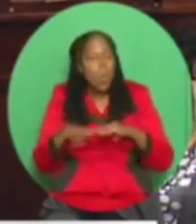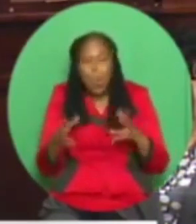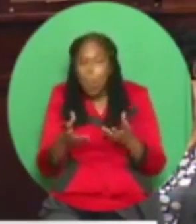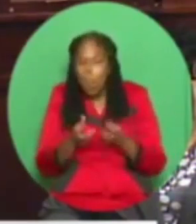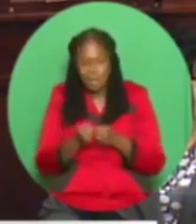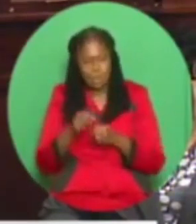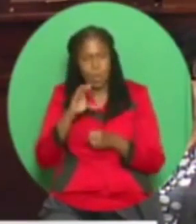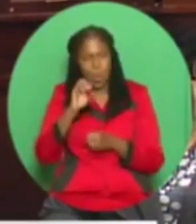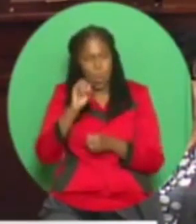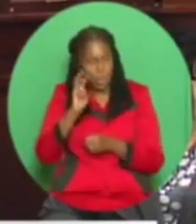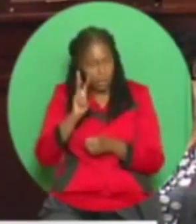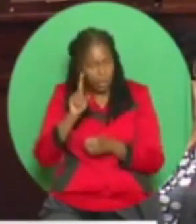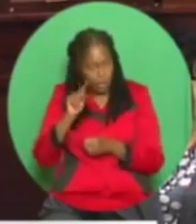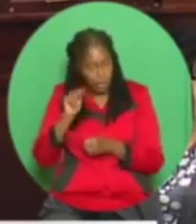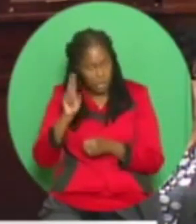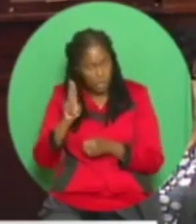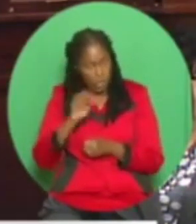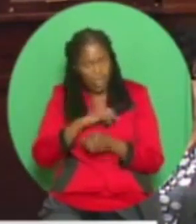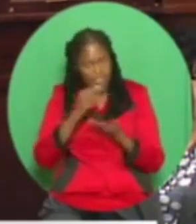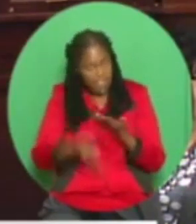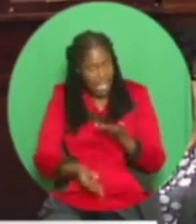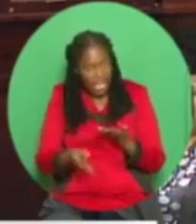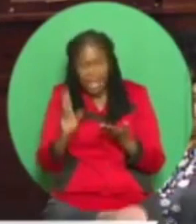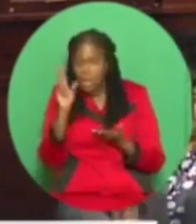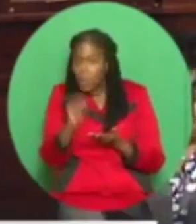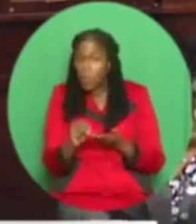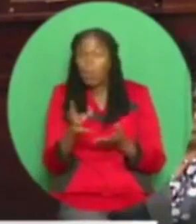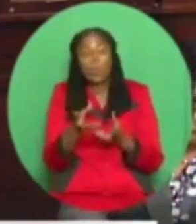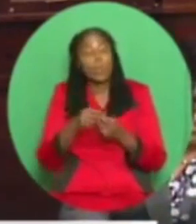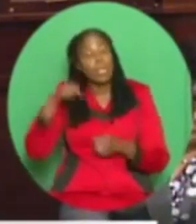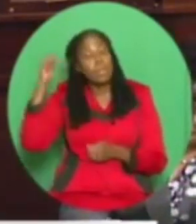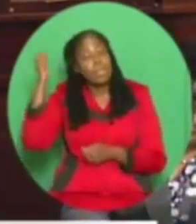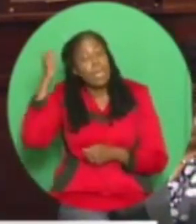we, I call on the OWTU today, do not be conned by this government.